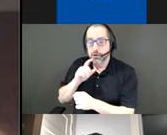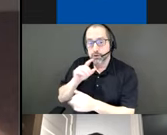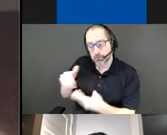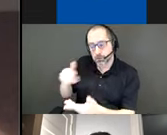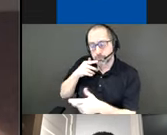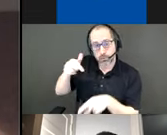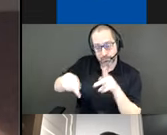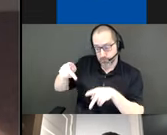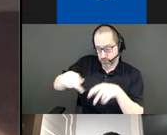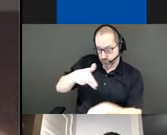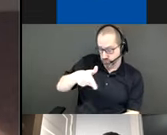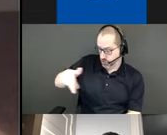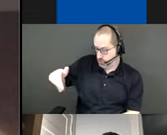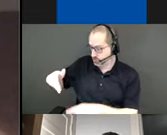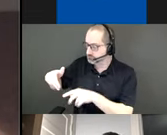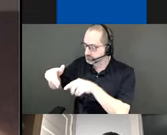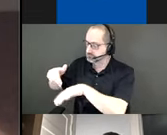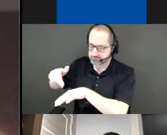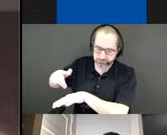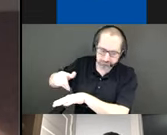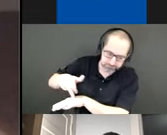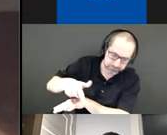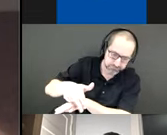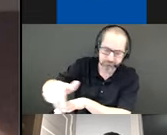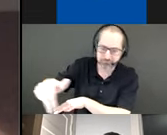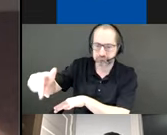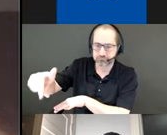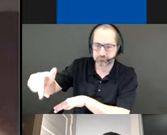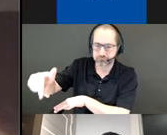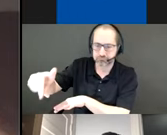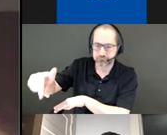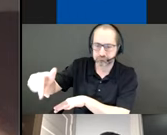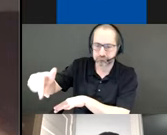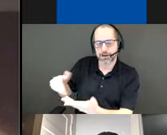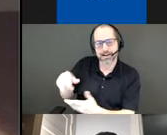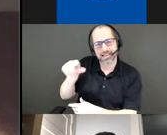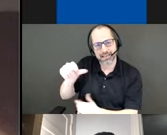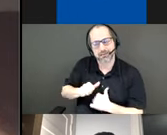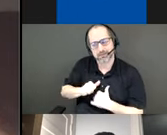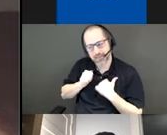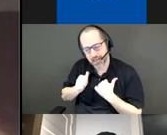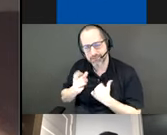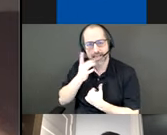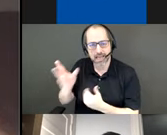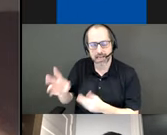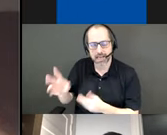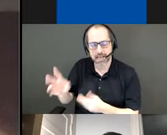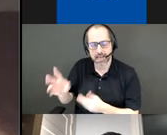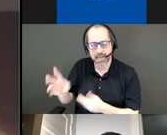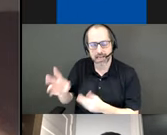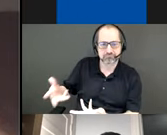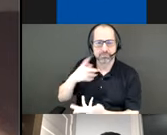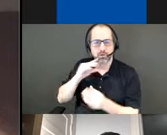that they can bring a bit of life and bring light as they walk by proposing an interactive